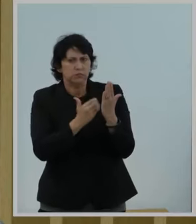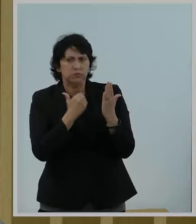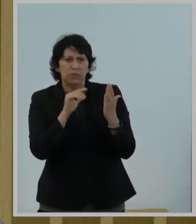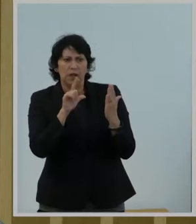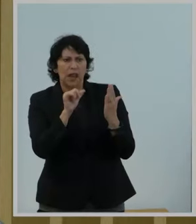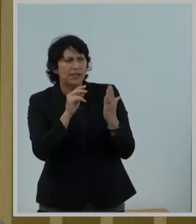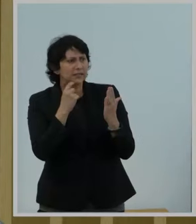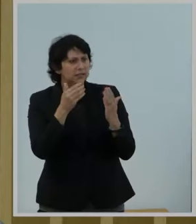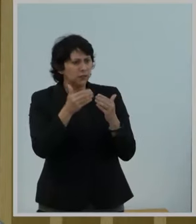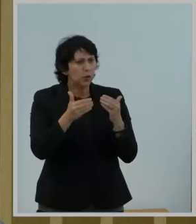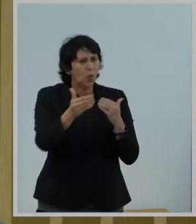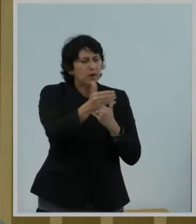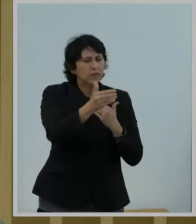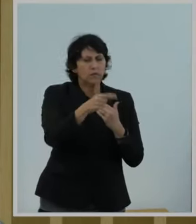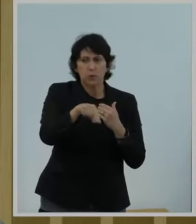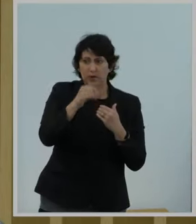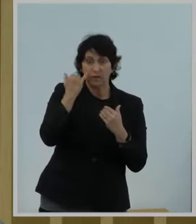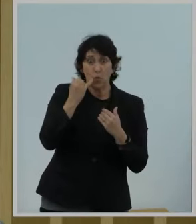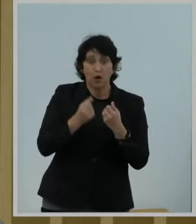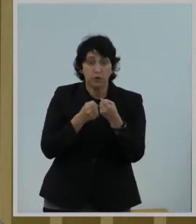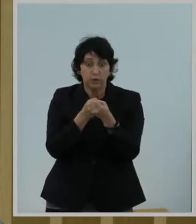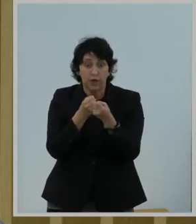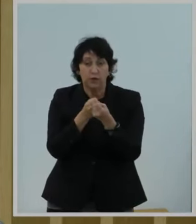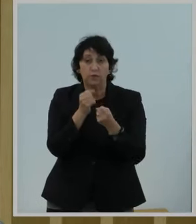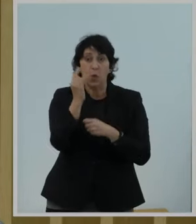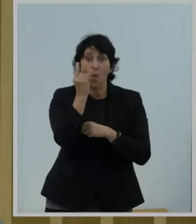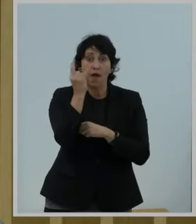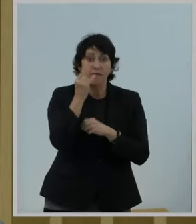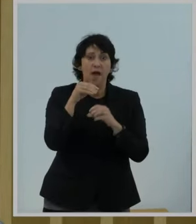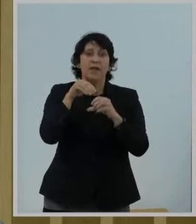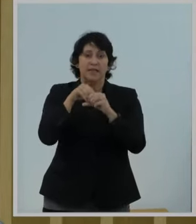for those that want to fund Wi-Fi on school buses.